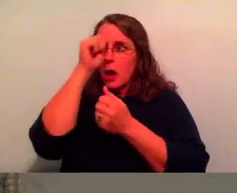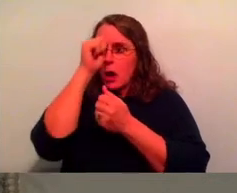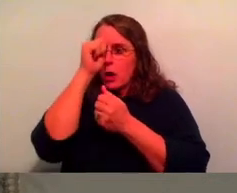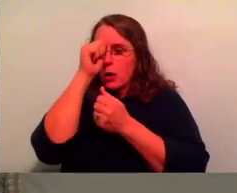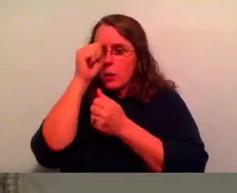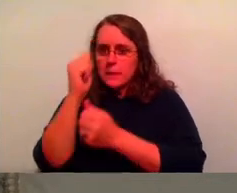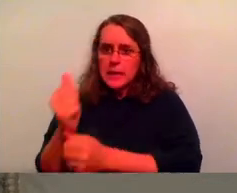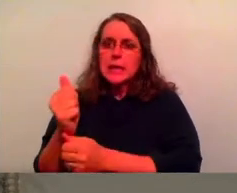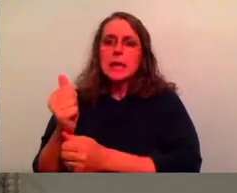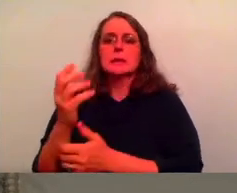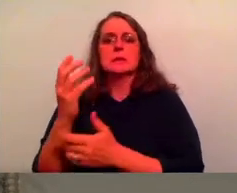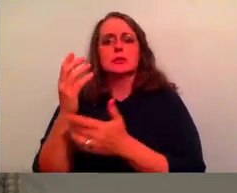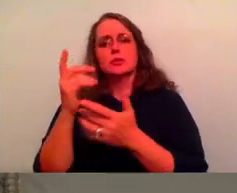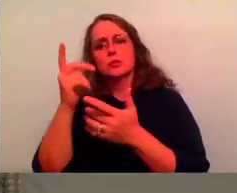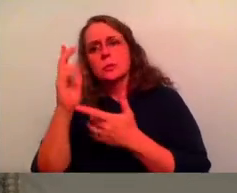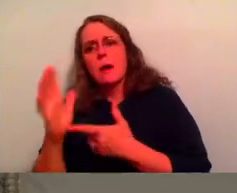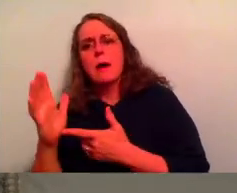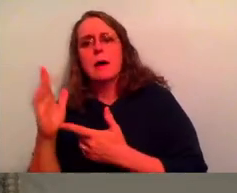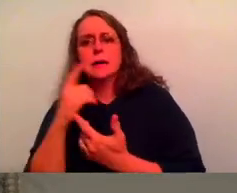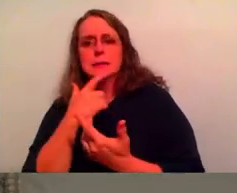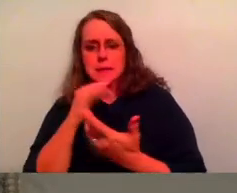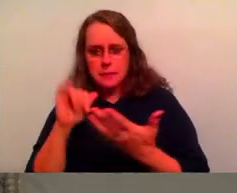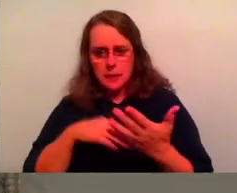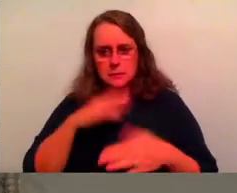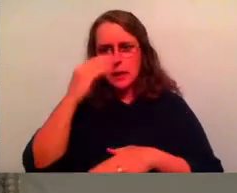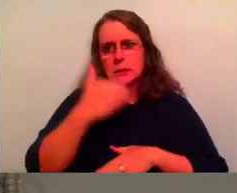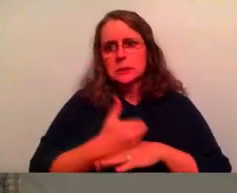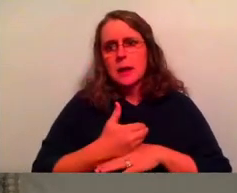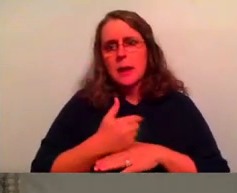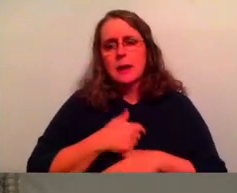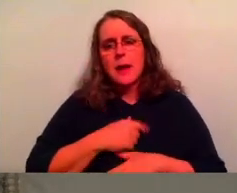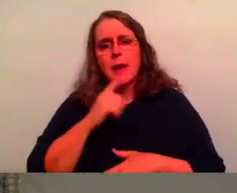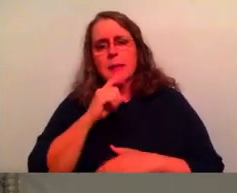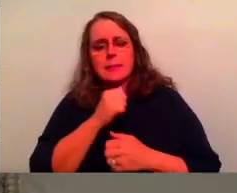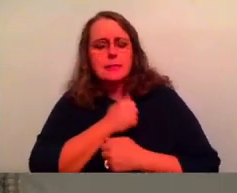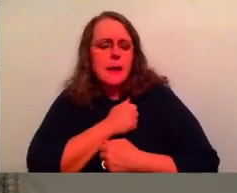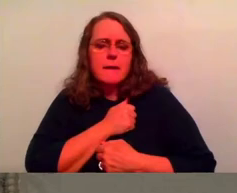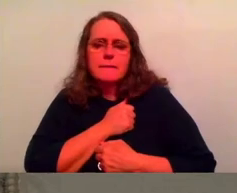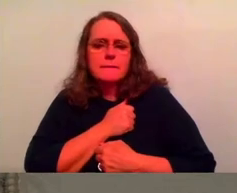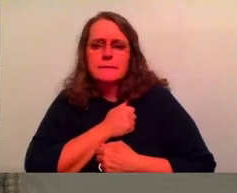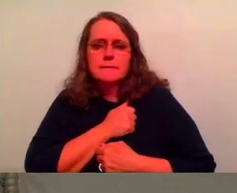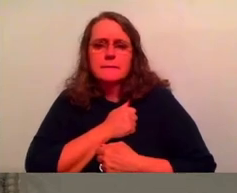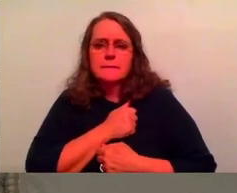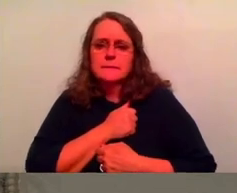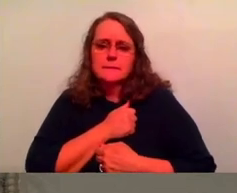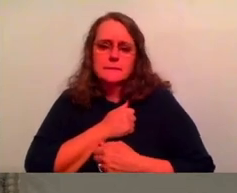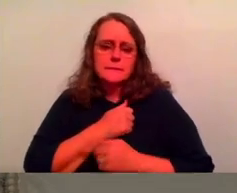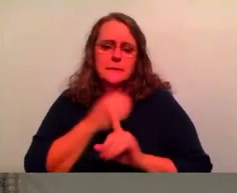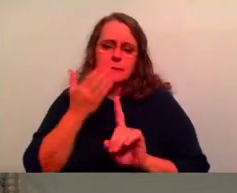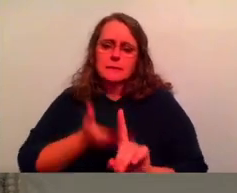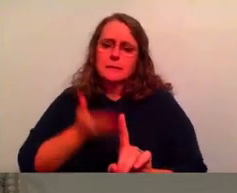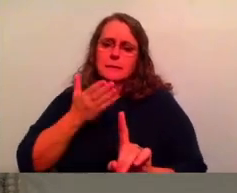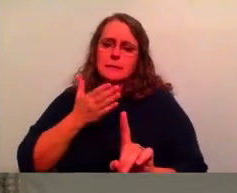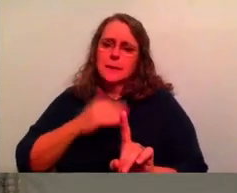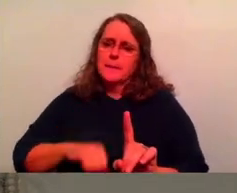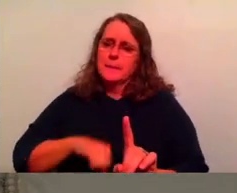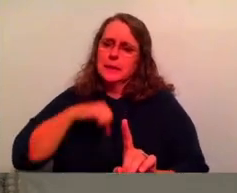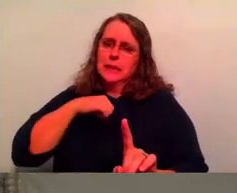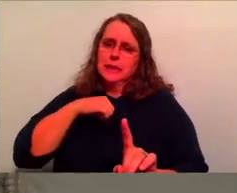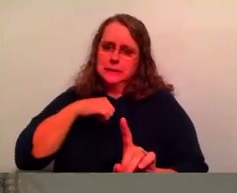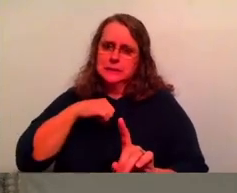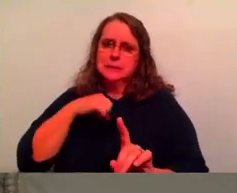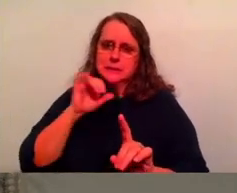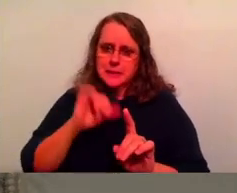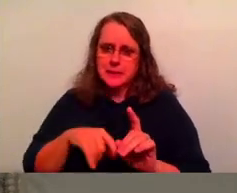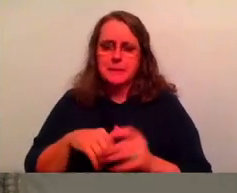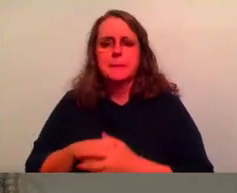God responds in the cloud above and says, this is my son whom I love with him. I am well pleased. So